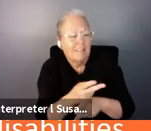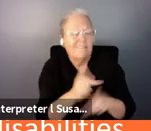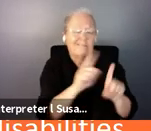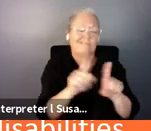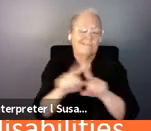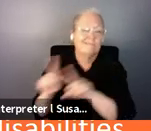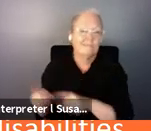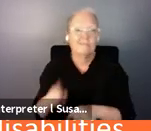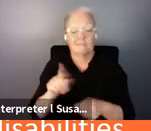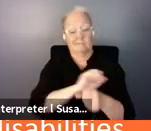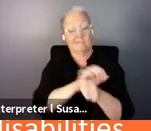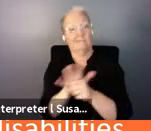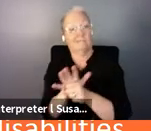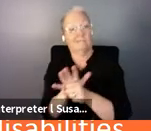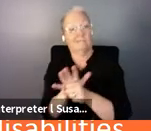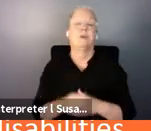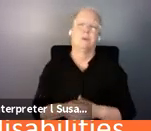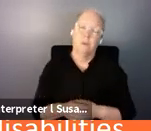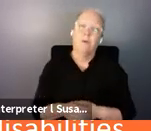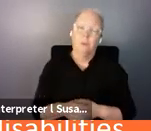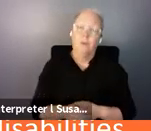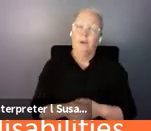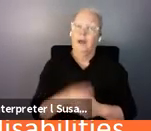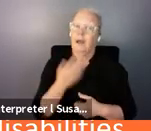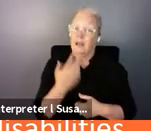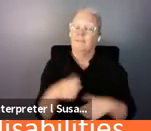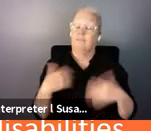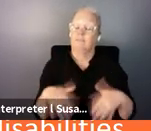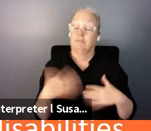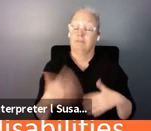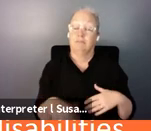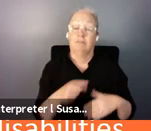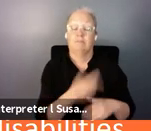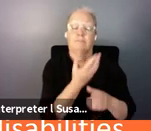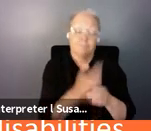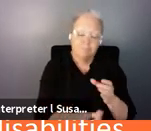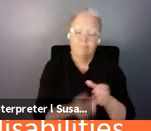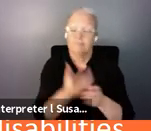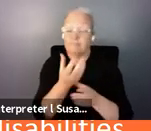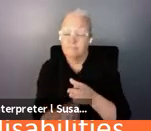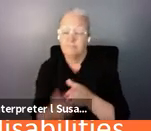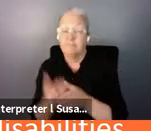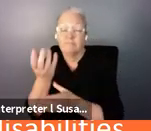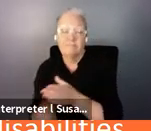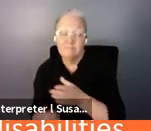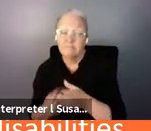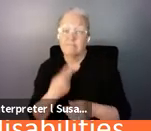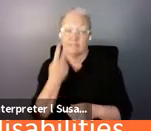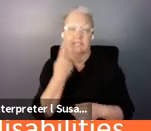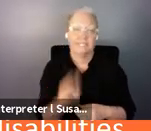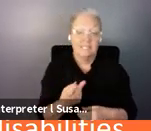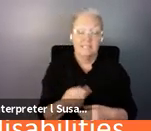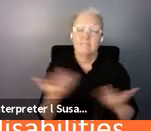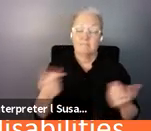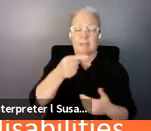as we know, has highlighted the great gaps we see in terms of community support services for children and adults with disabilities and their